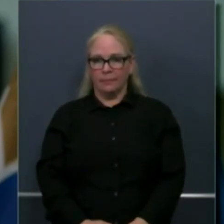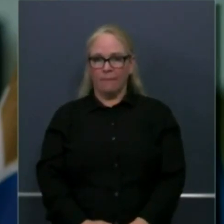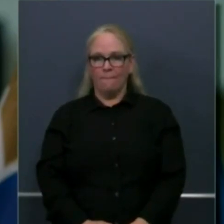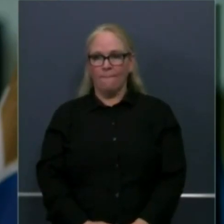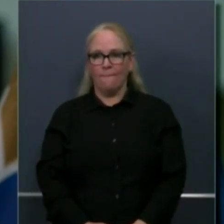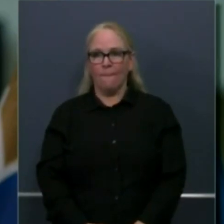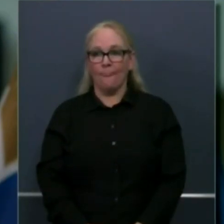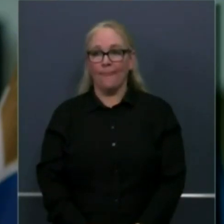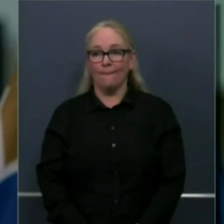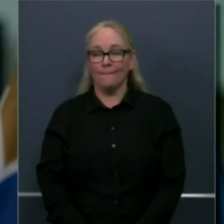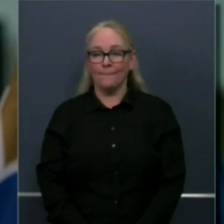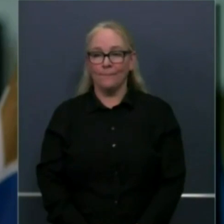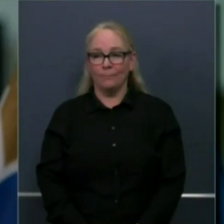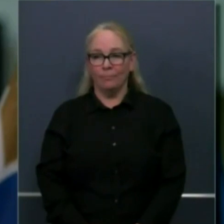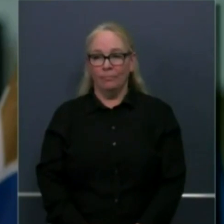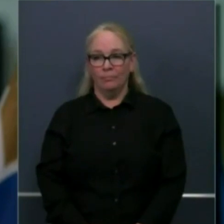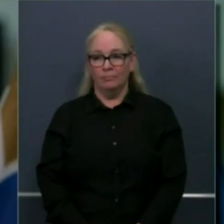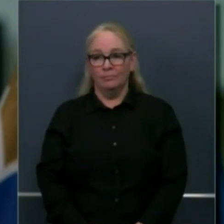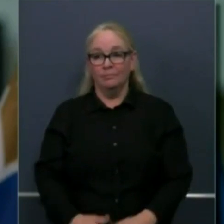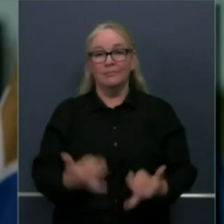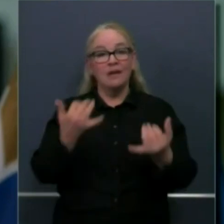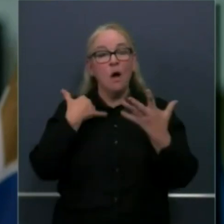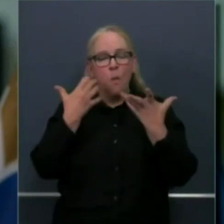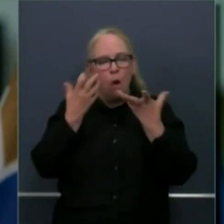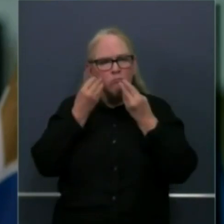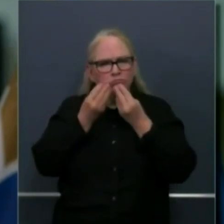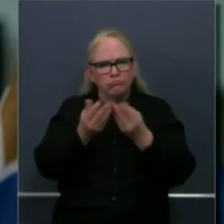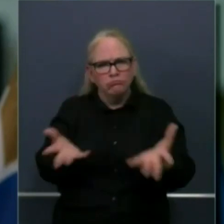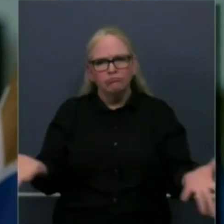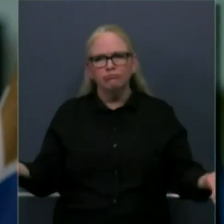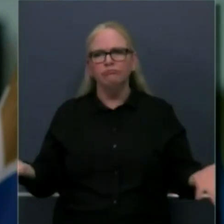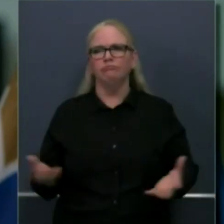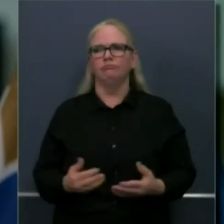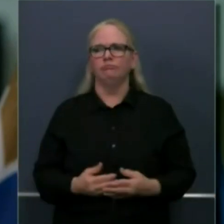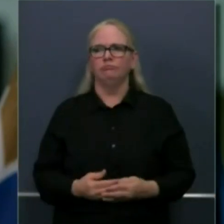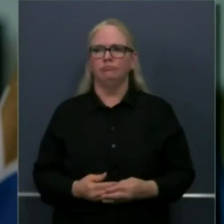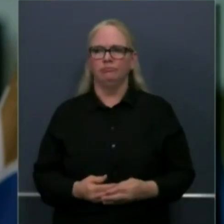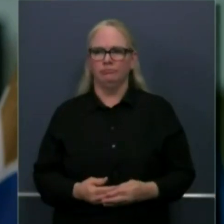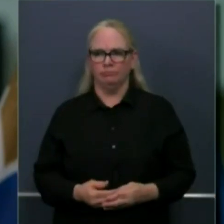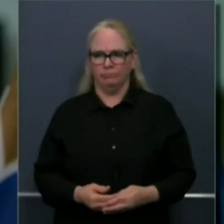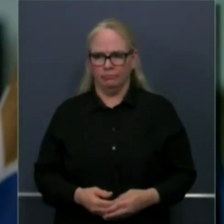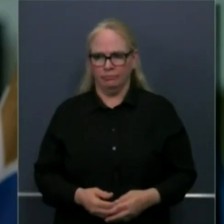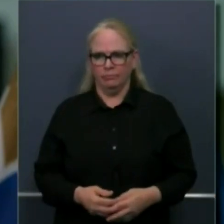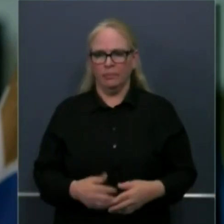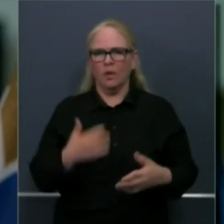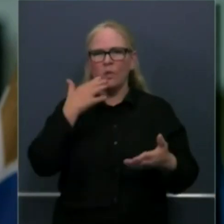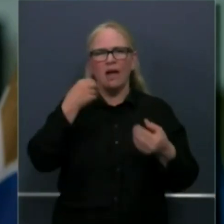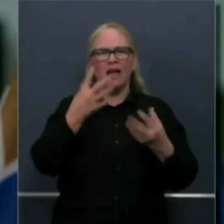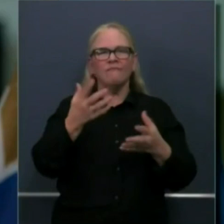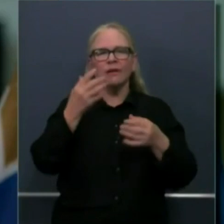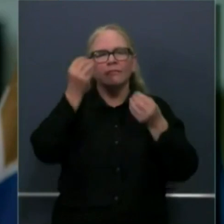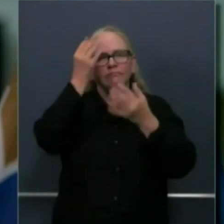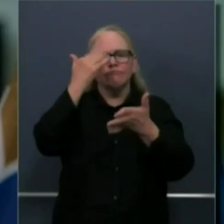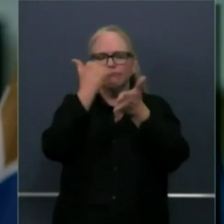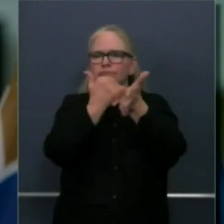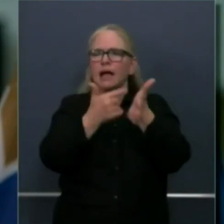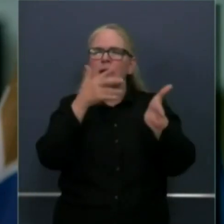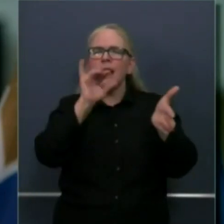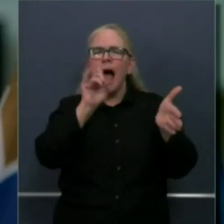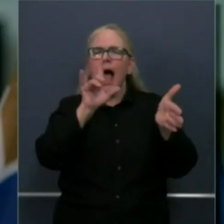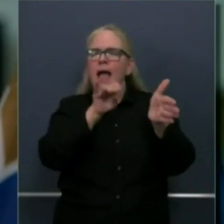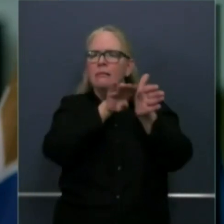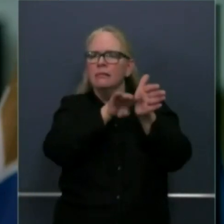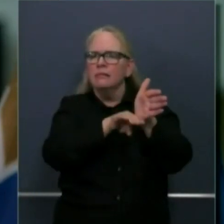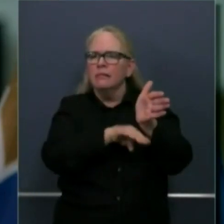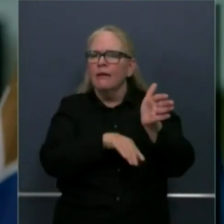introduce today we are now making public the guidelines for number of other industries